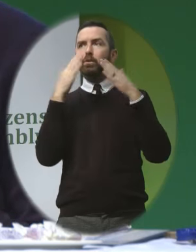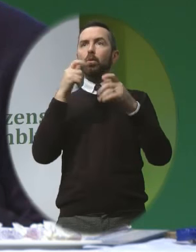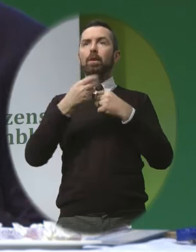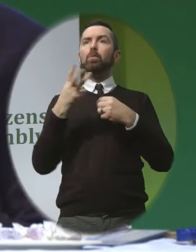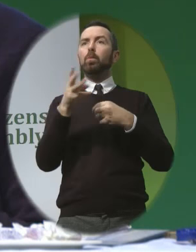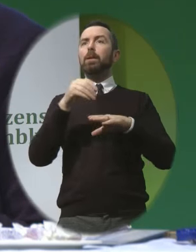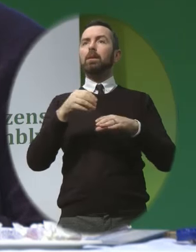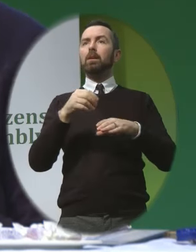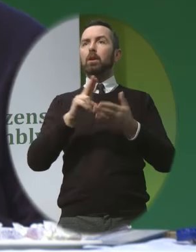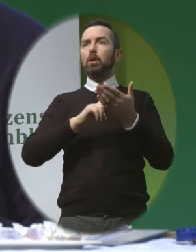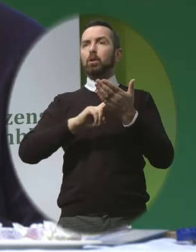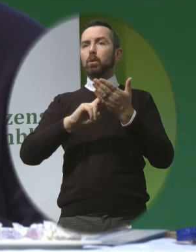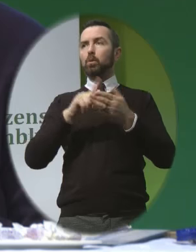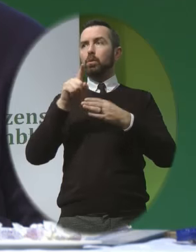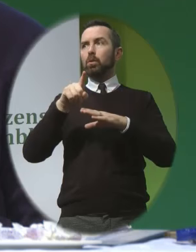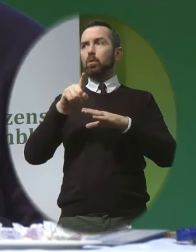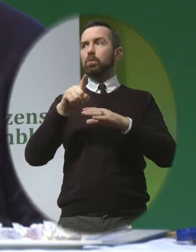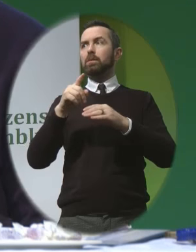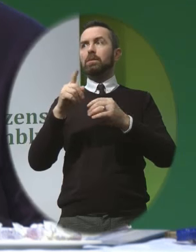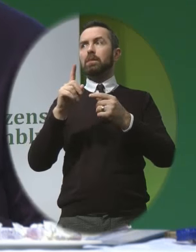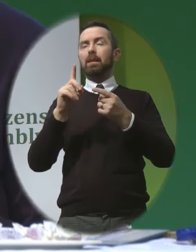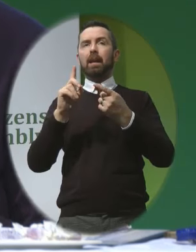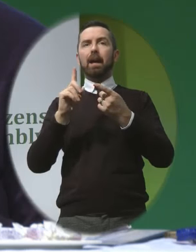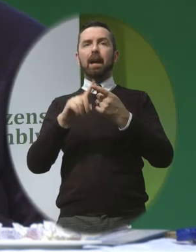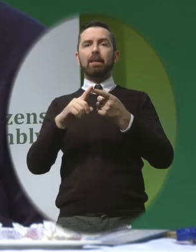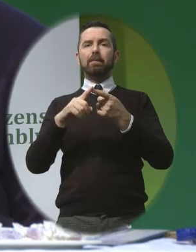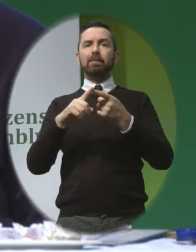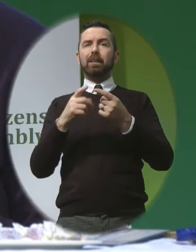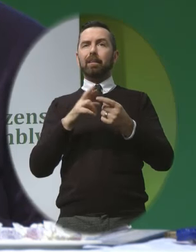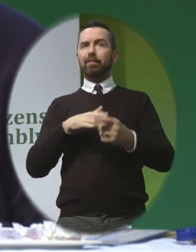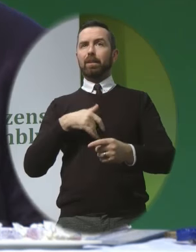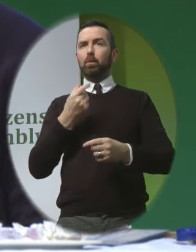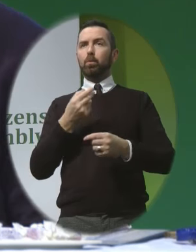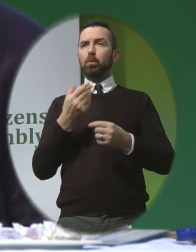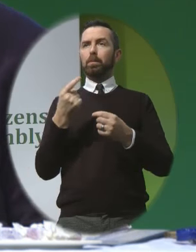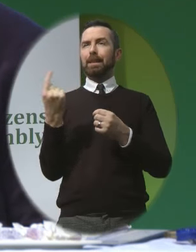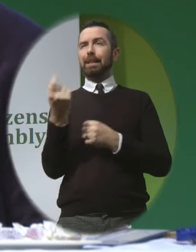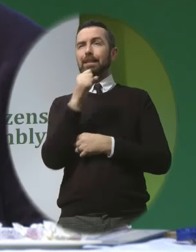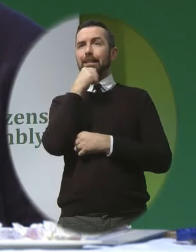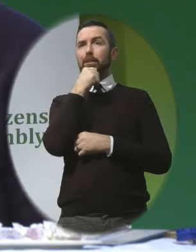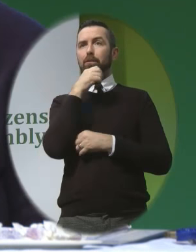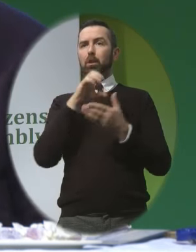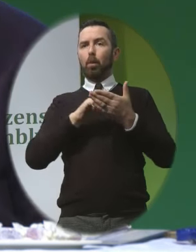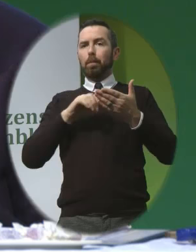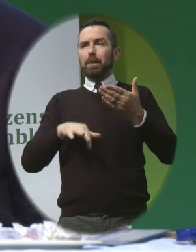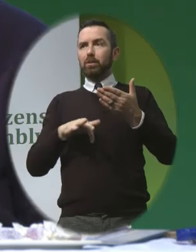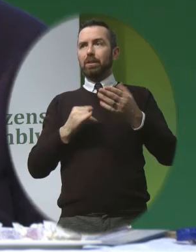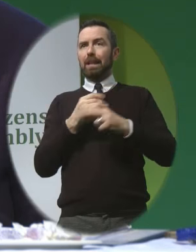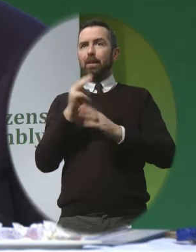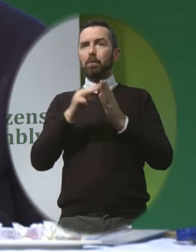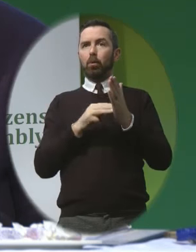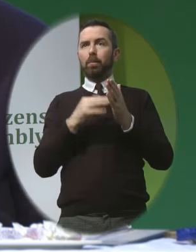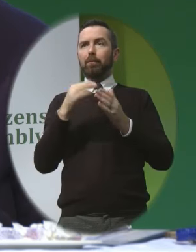this material Would have represented a serious omission In the overall work programme So I just want to make that clear